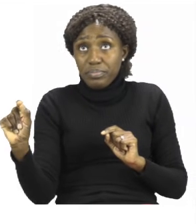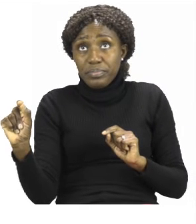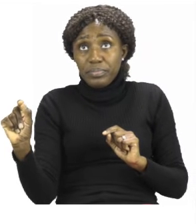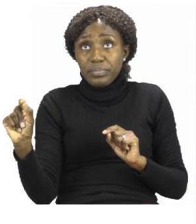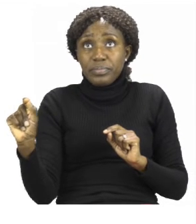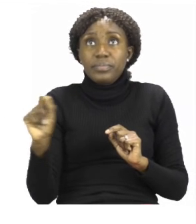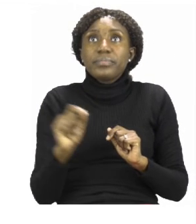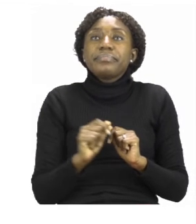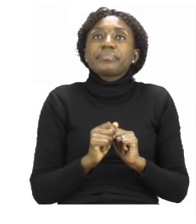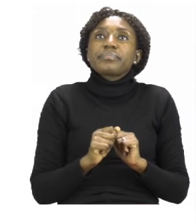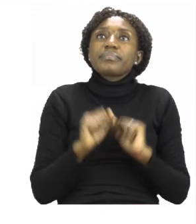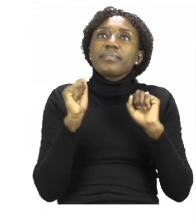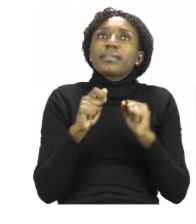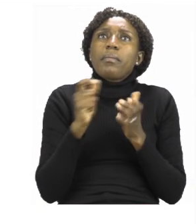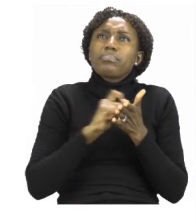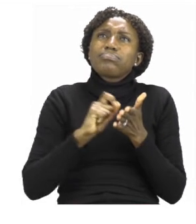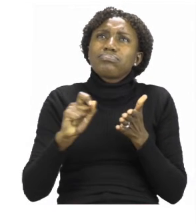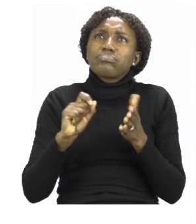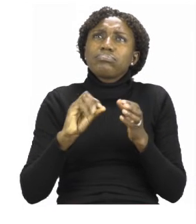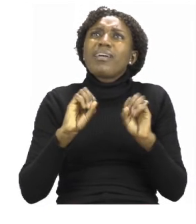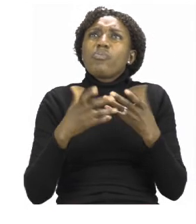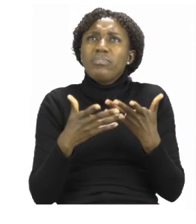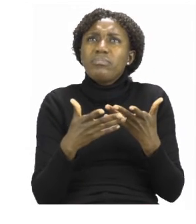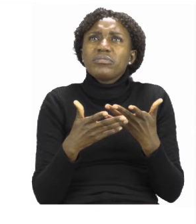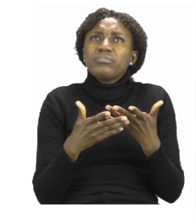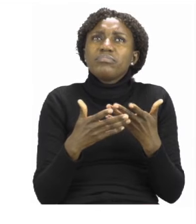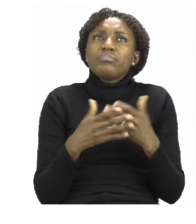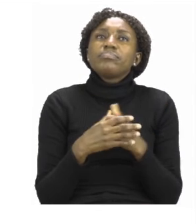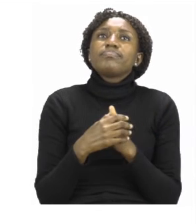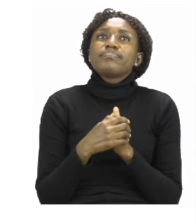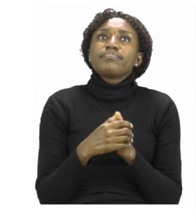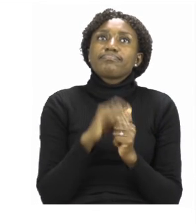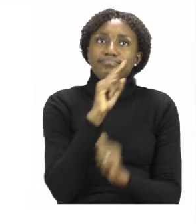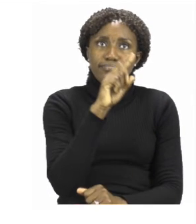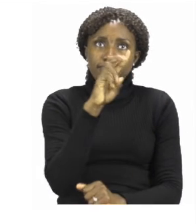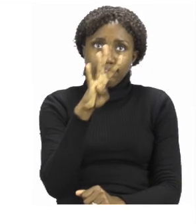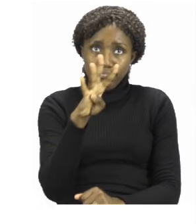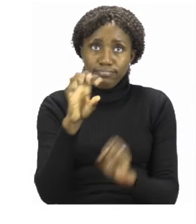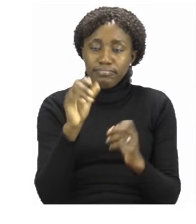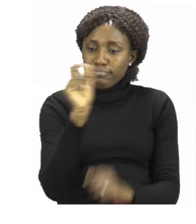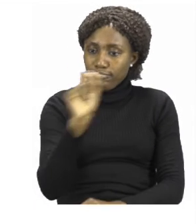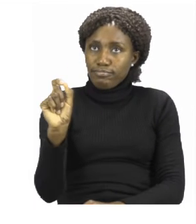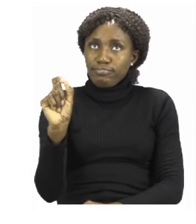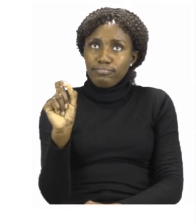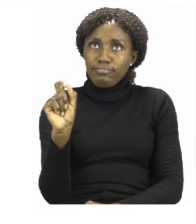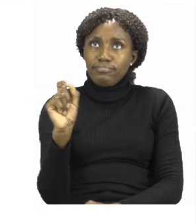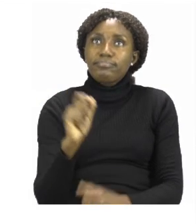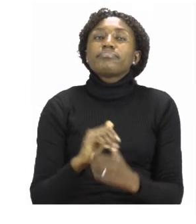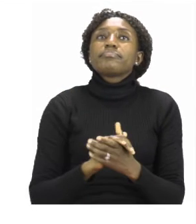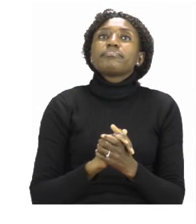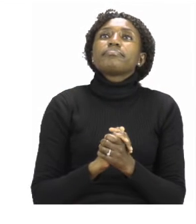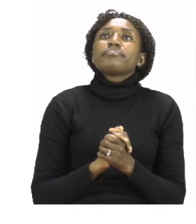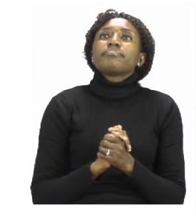have to write the number or the correct number of items that you